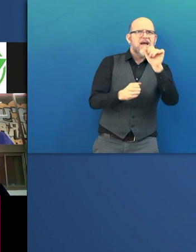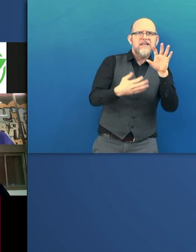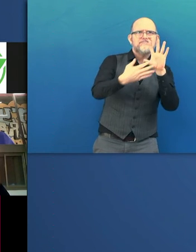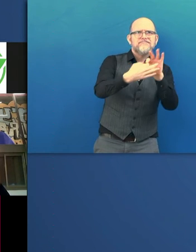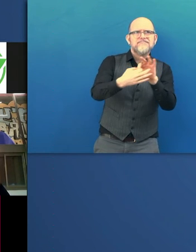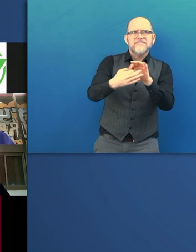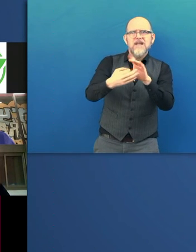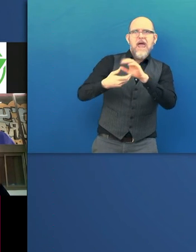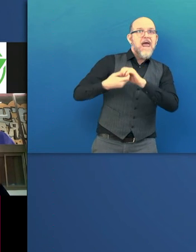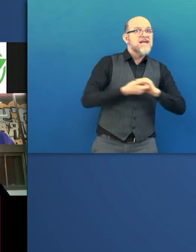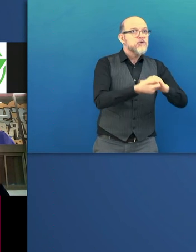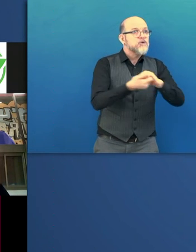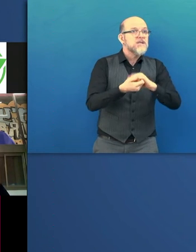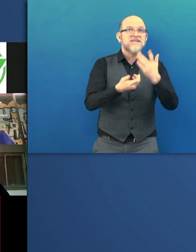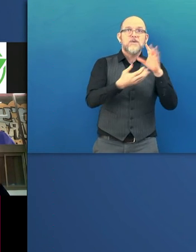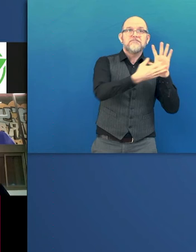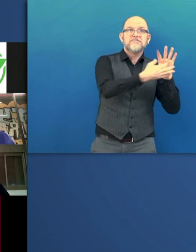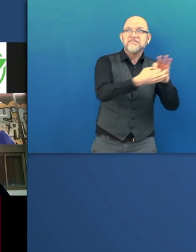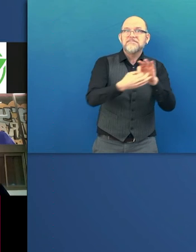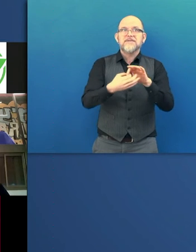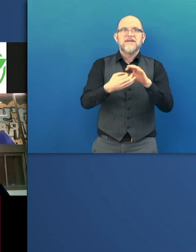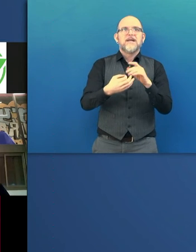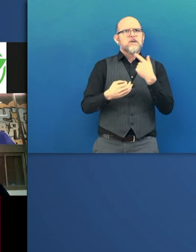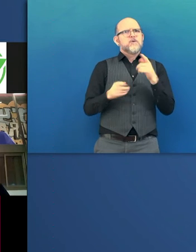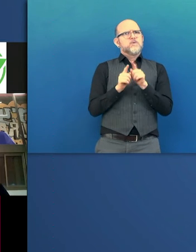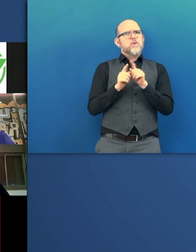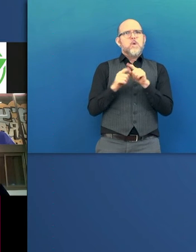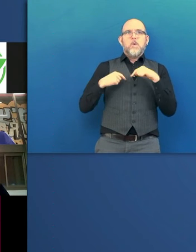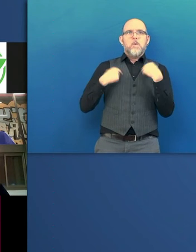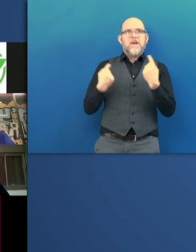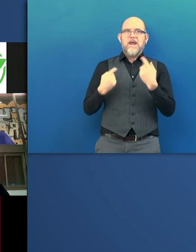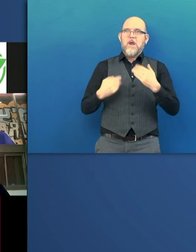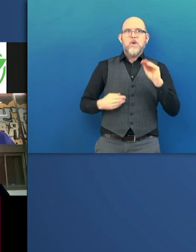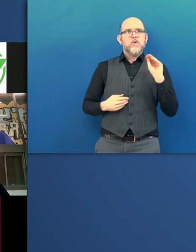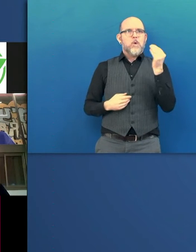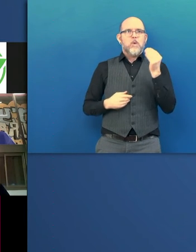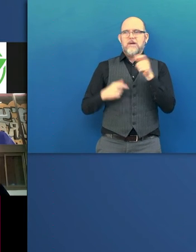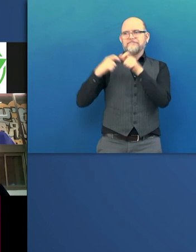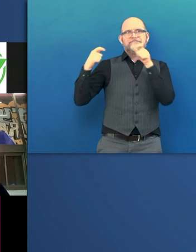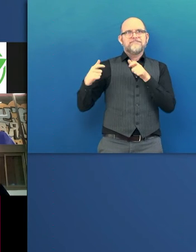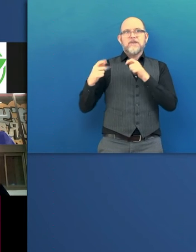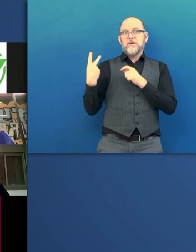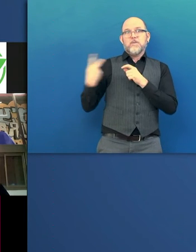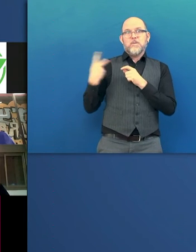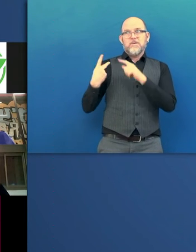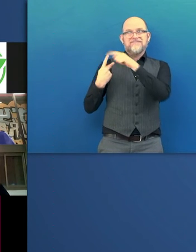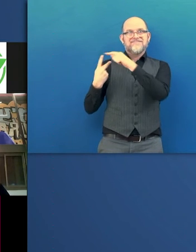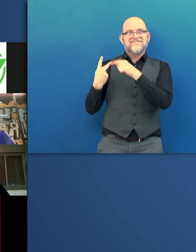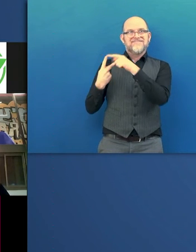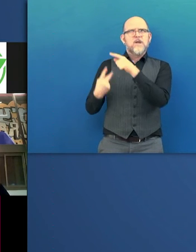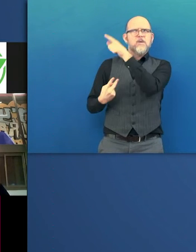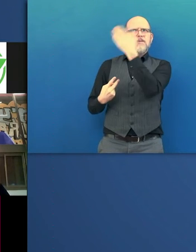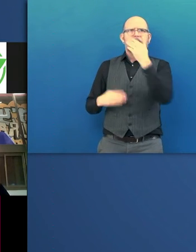cater to them currently. Some of them are listed up there. We're a team of dedicated entrepreneurs, disabled veteran,